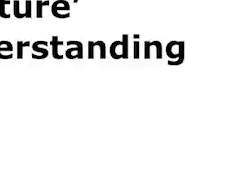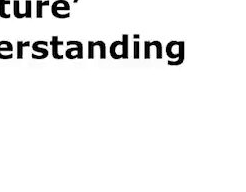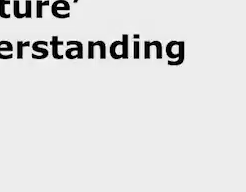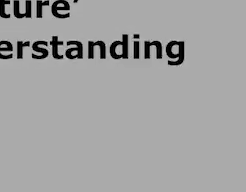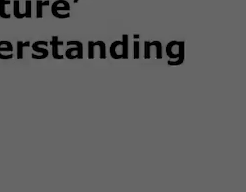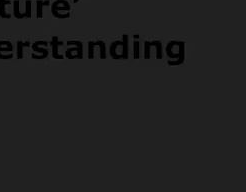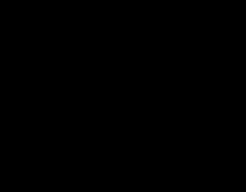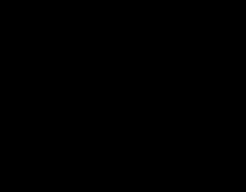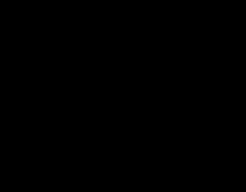so uh um uh uh You